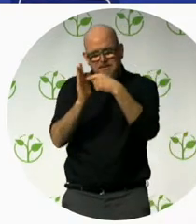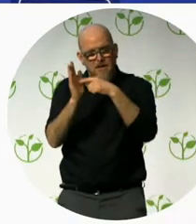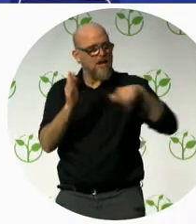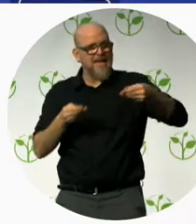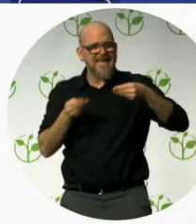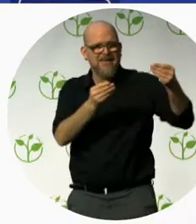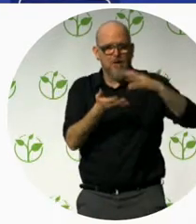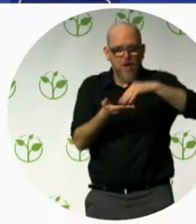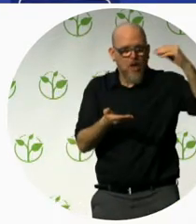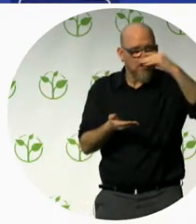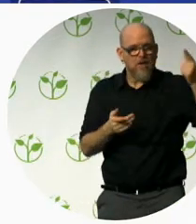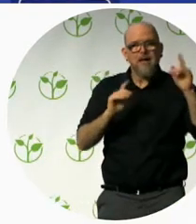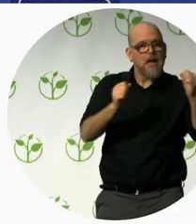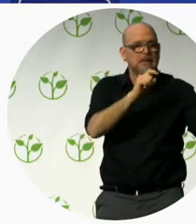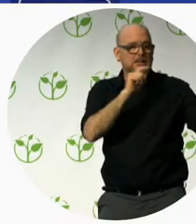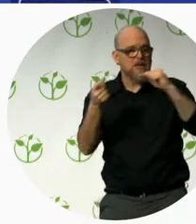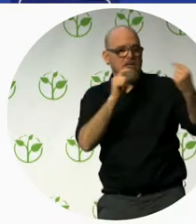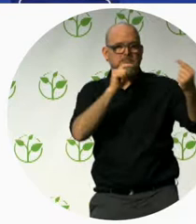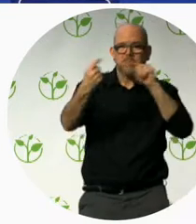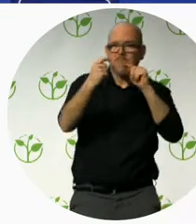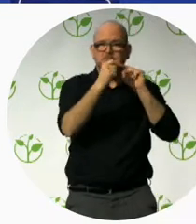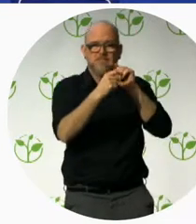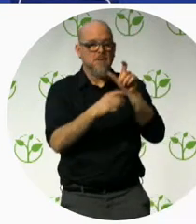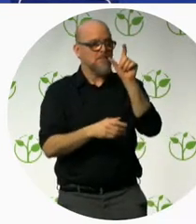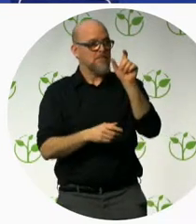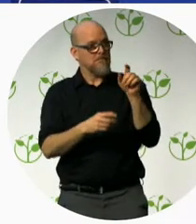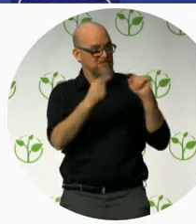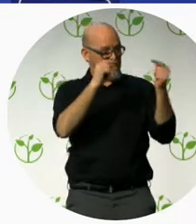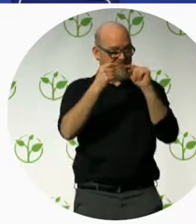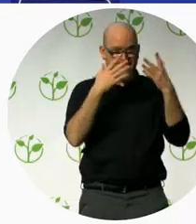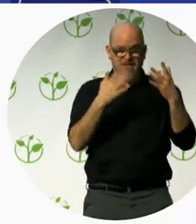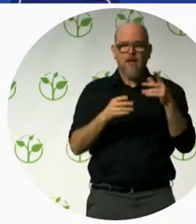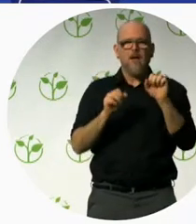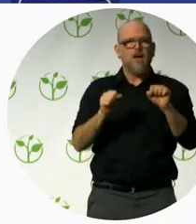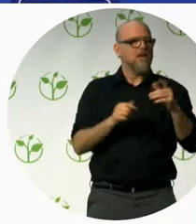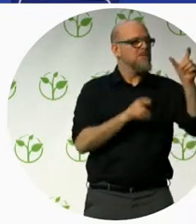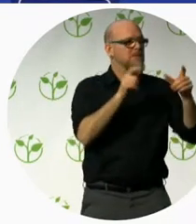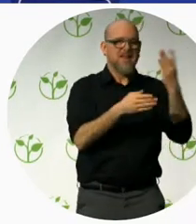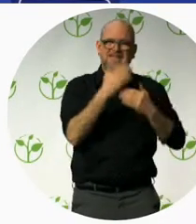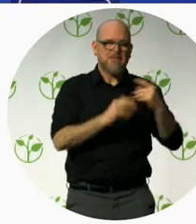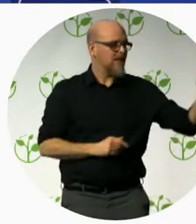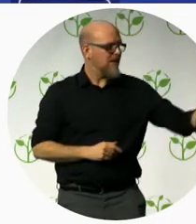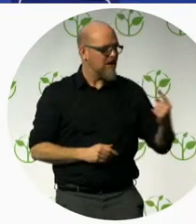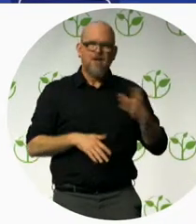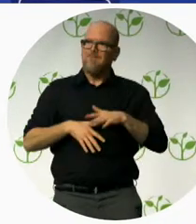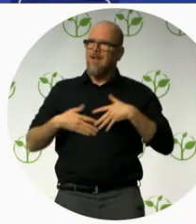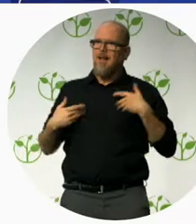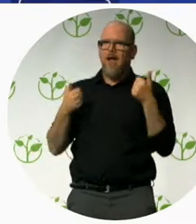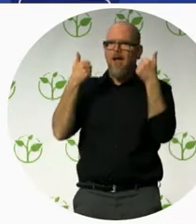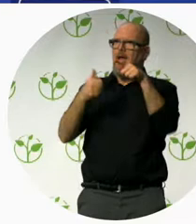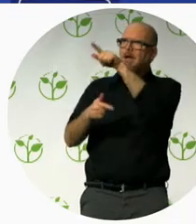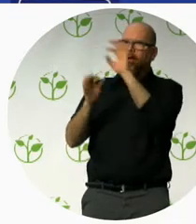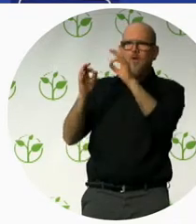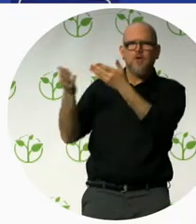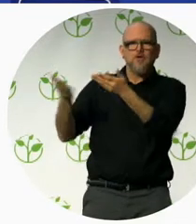but for the guests. Everything about what can we do with much more so it is working for all our guests. Because we have only guests in Scandic hotel